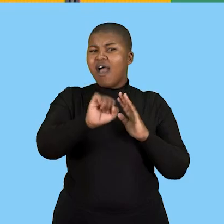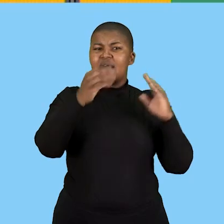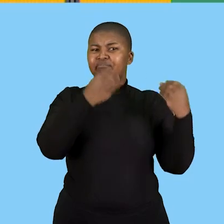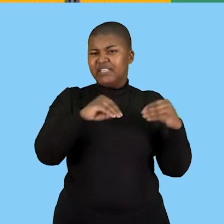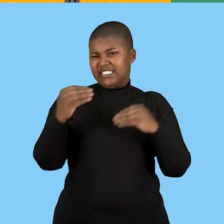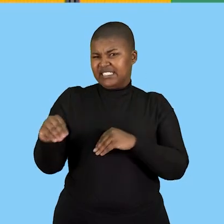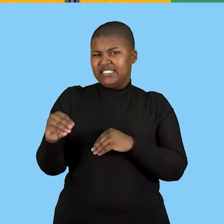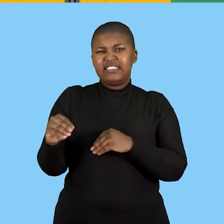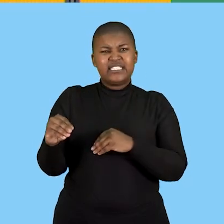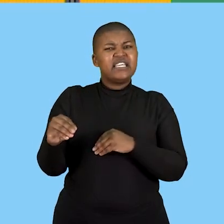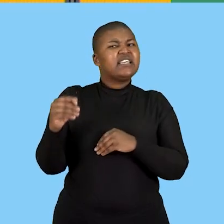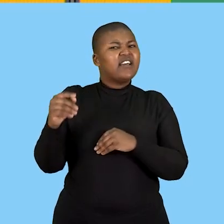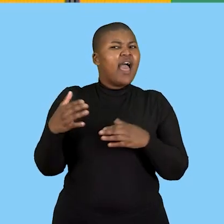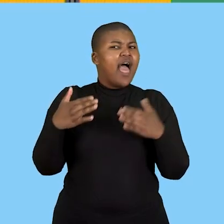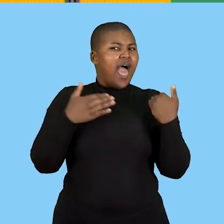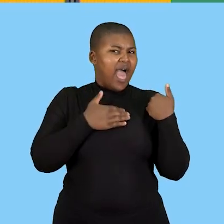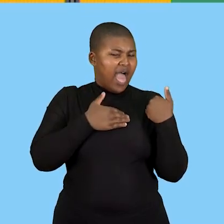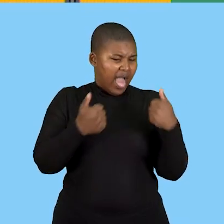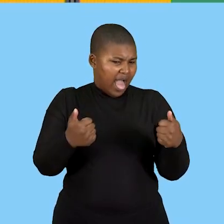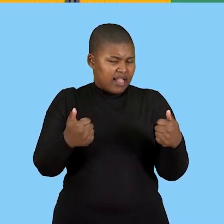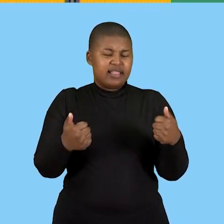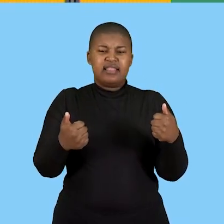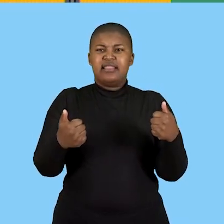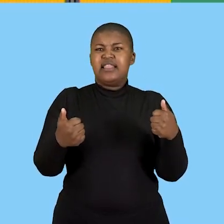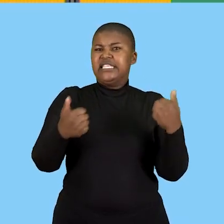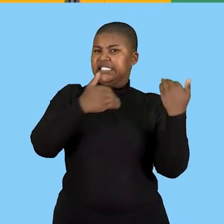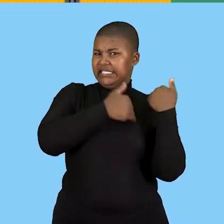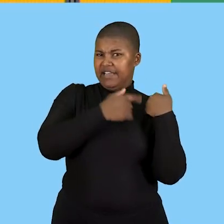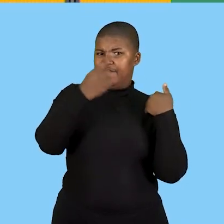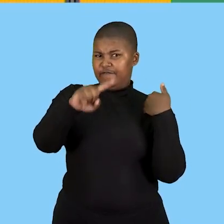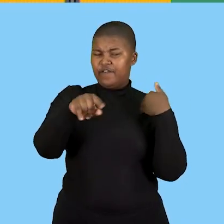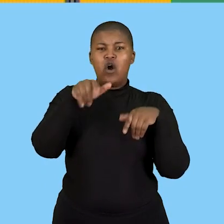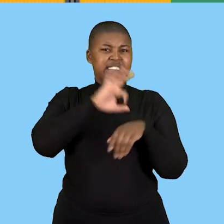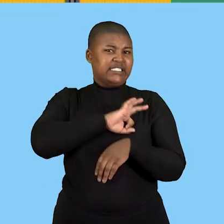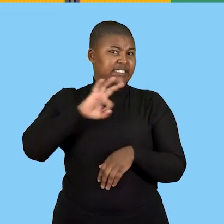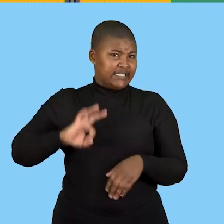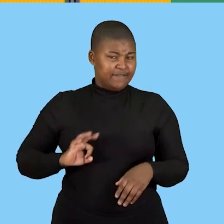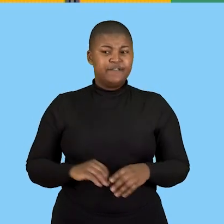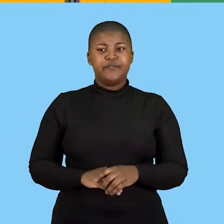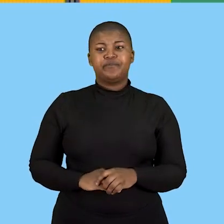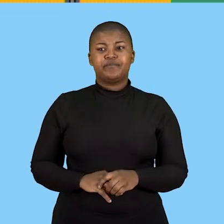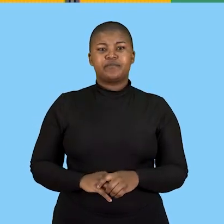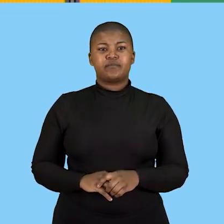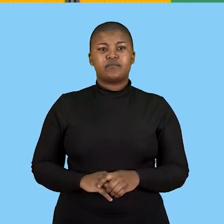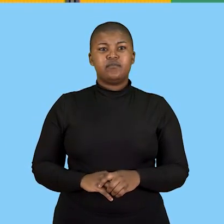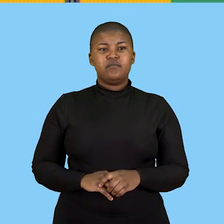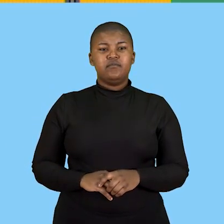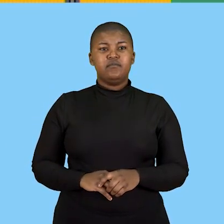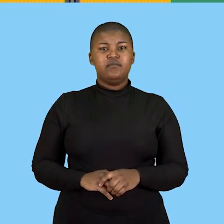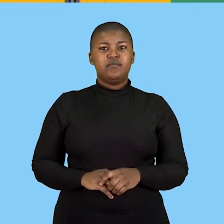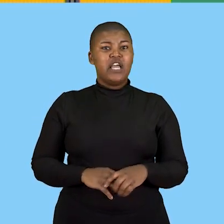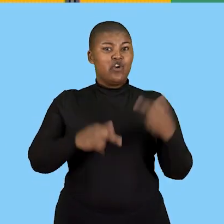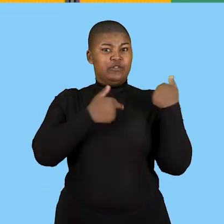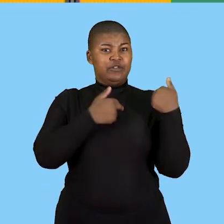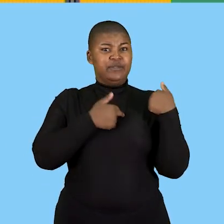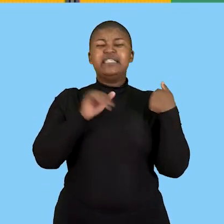healthy and safety of their workers so what is the responsibility of the